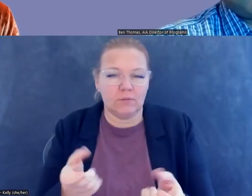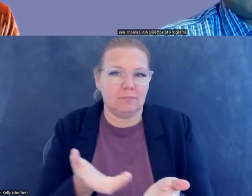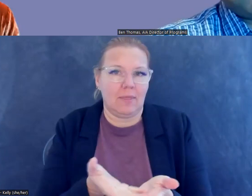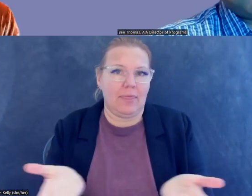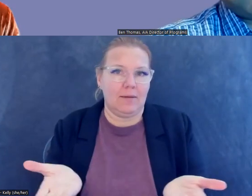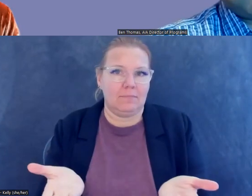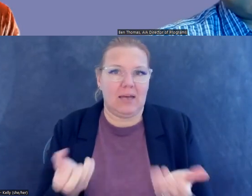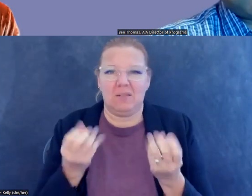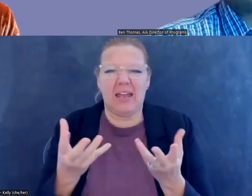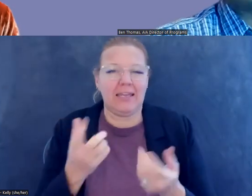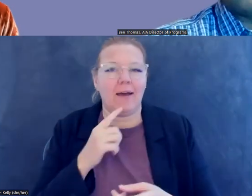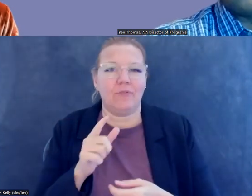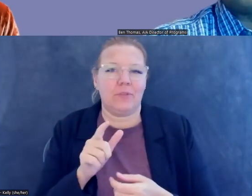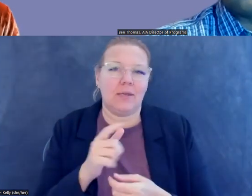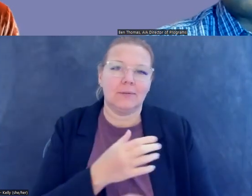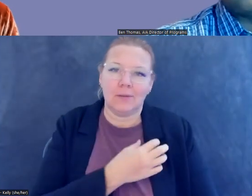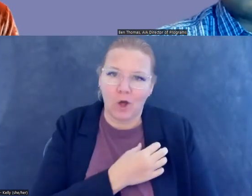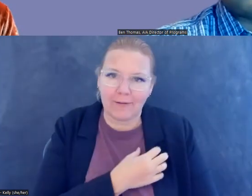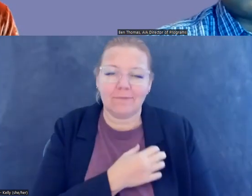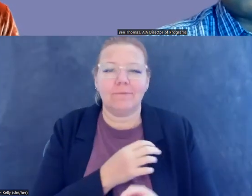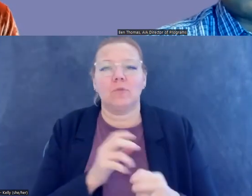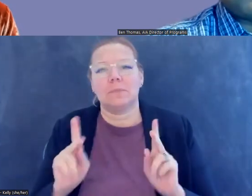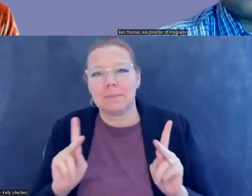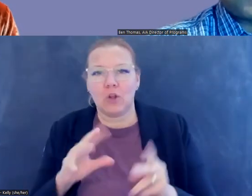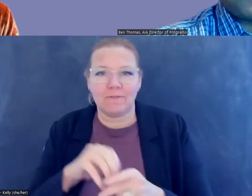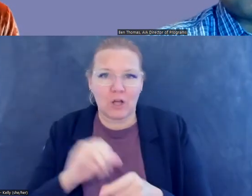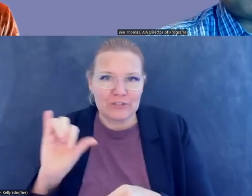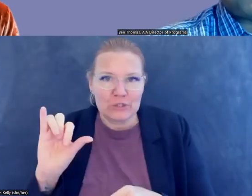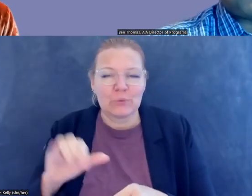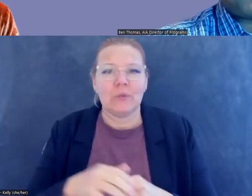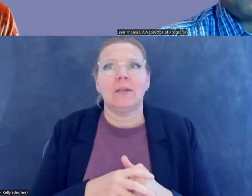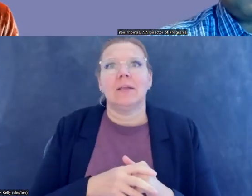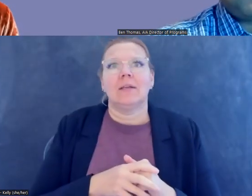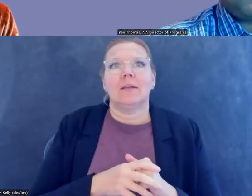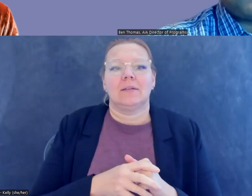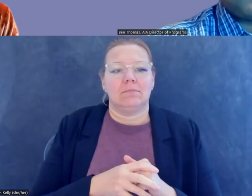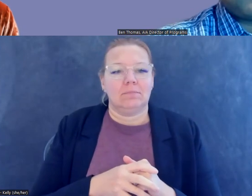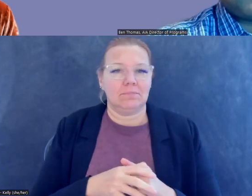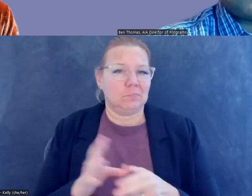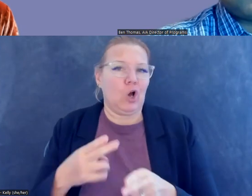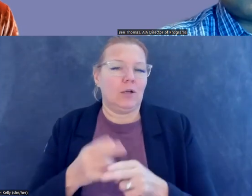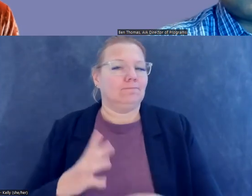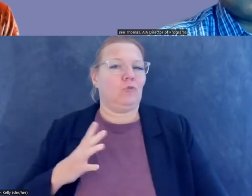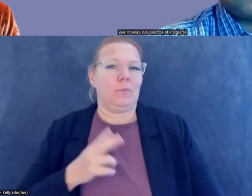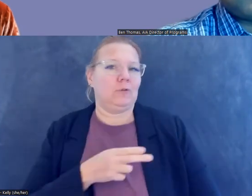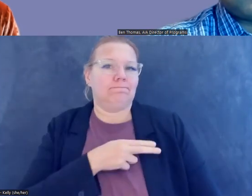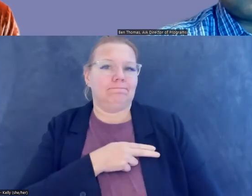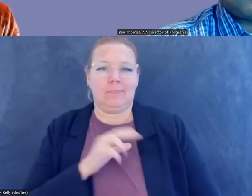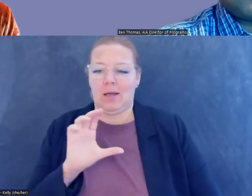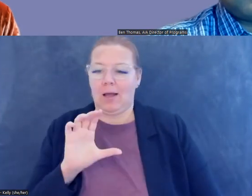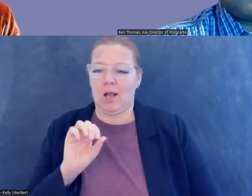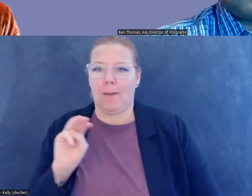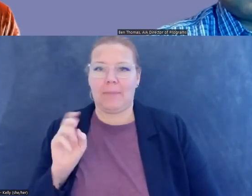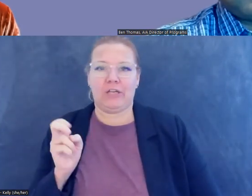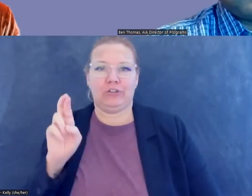um, a number of the law enforcement agents as well. Um, and again, this has been, um, what I think